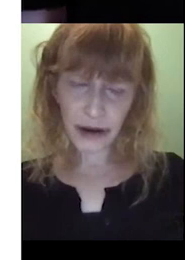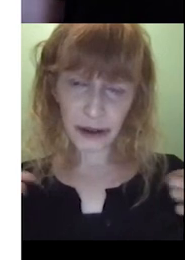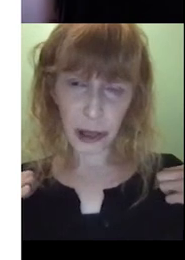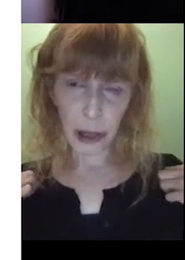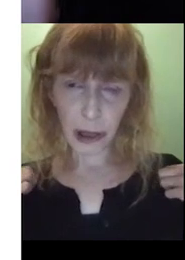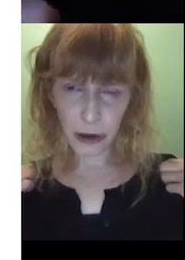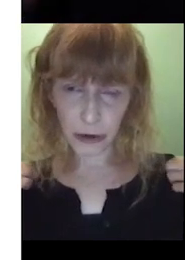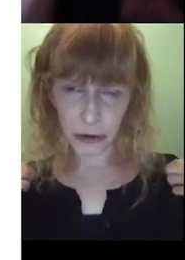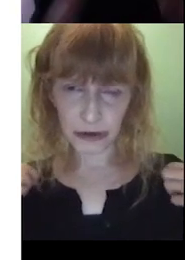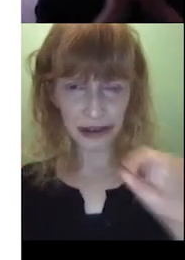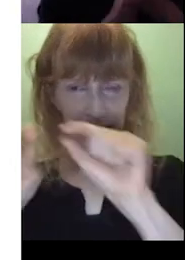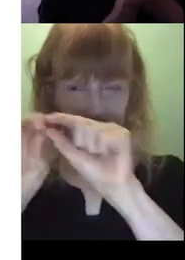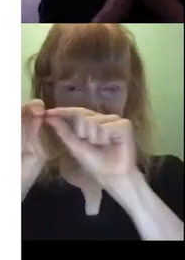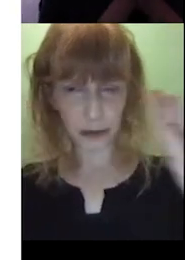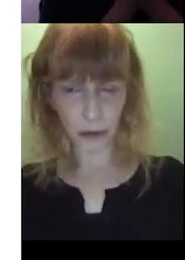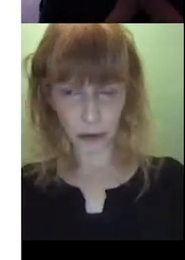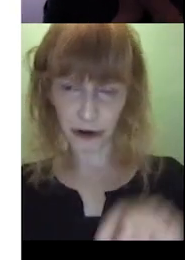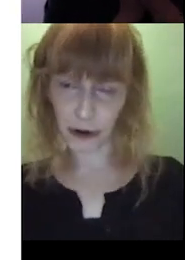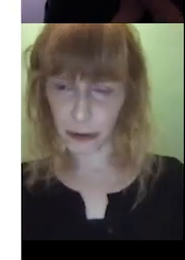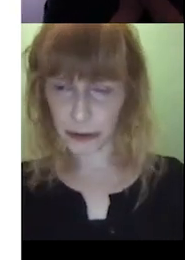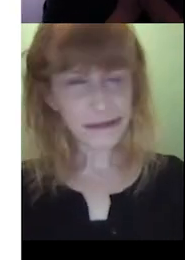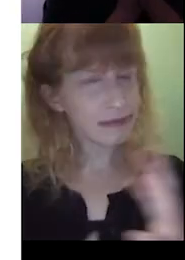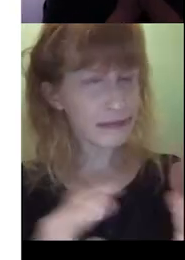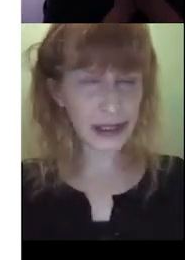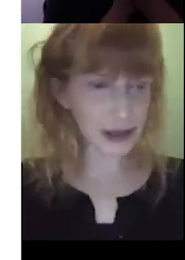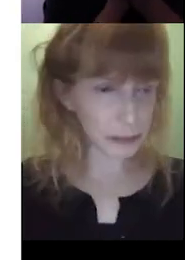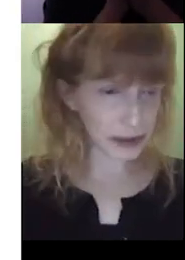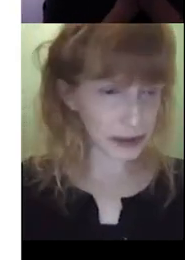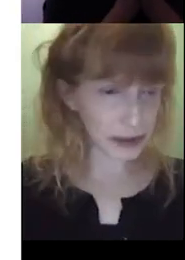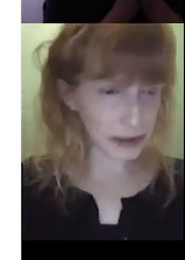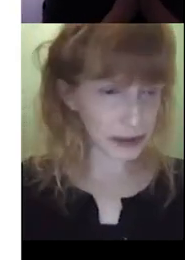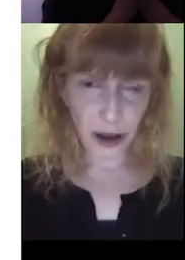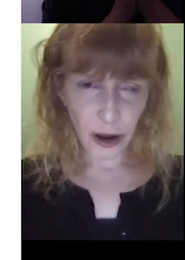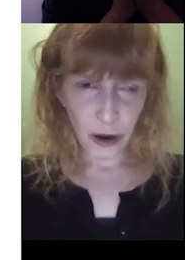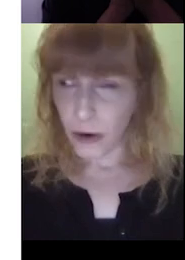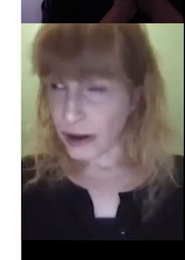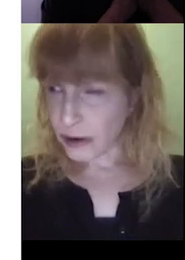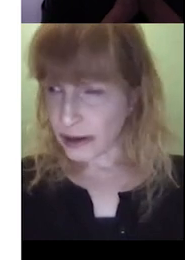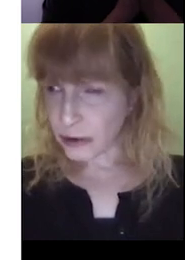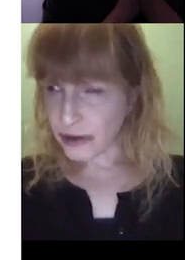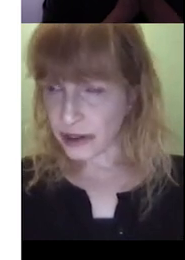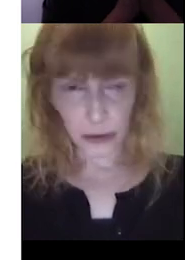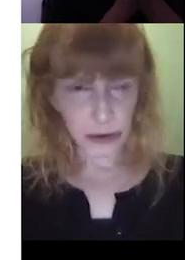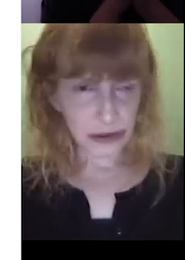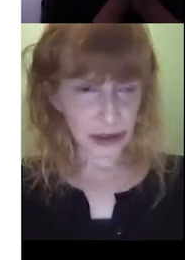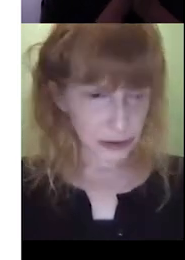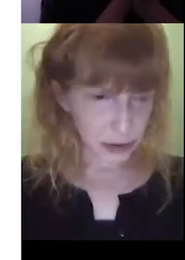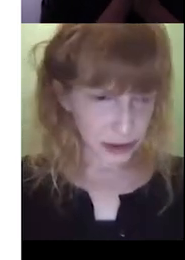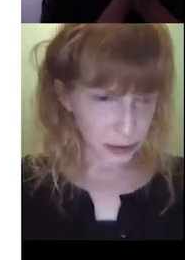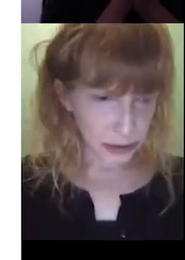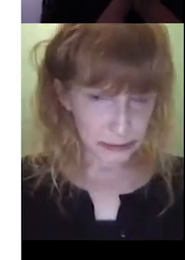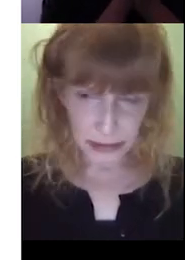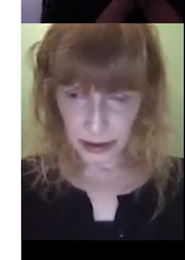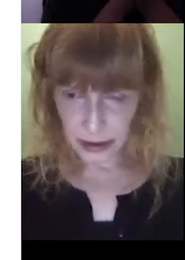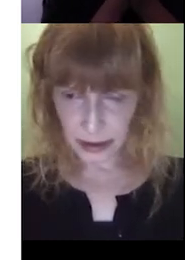Where are the clothes in this wardrobe? Something like that. All right. I'll keep moving. So we're almost at a little